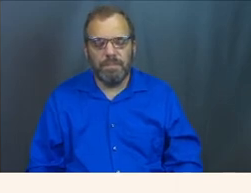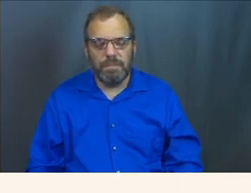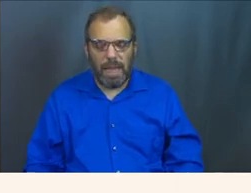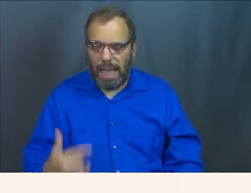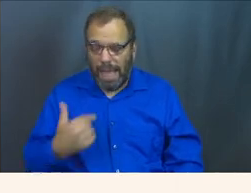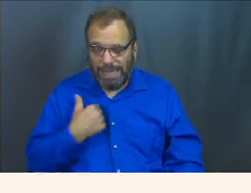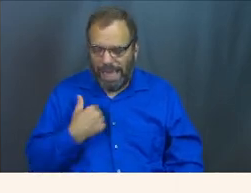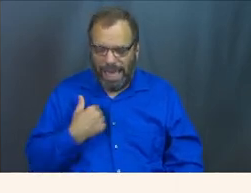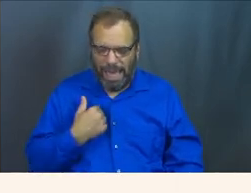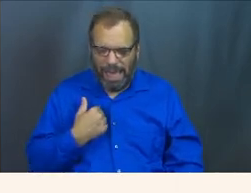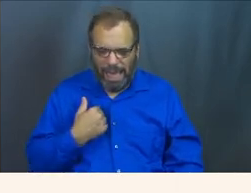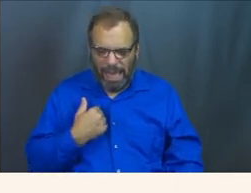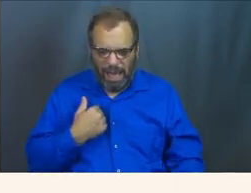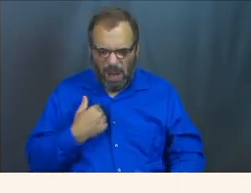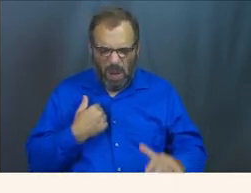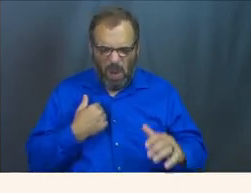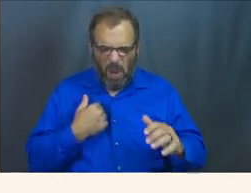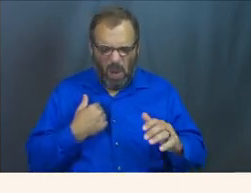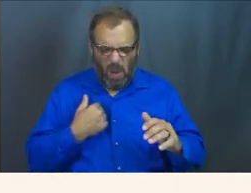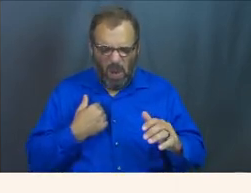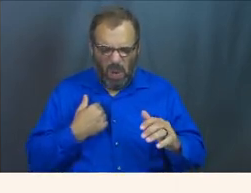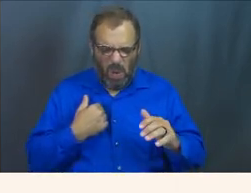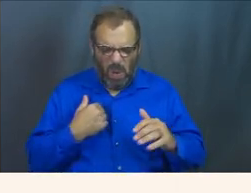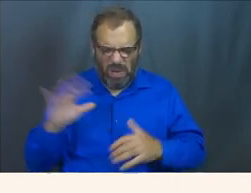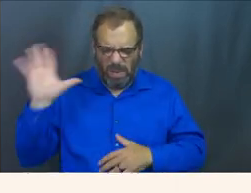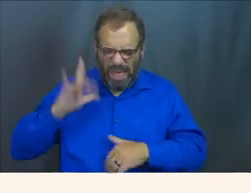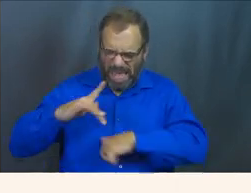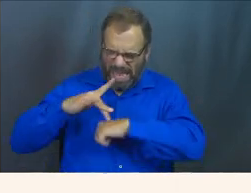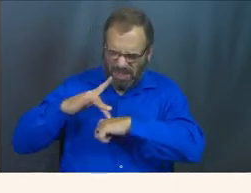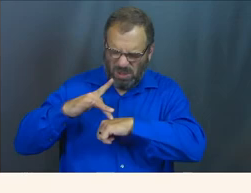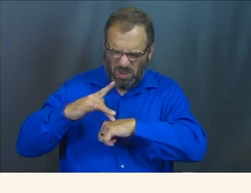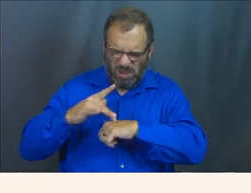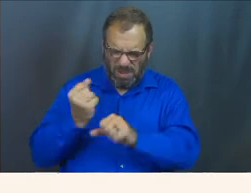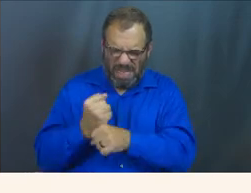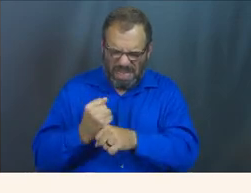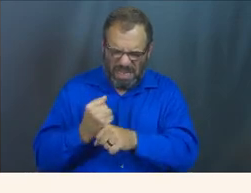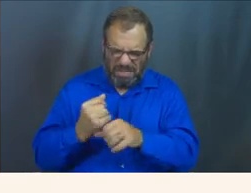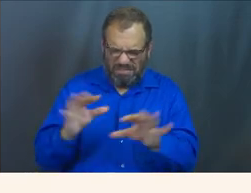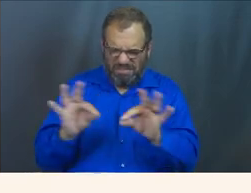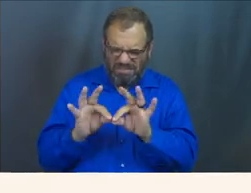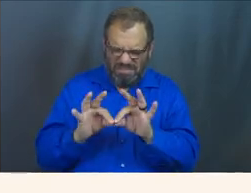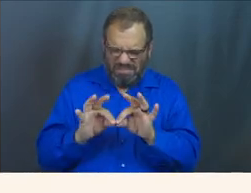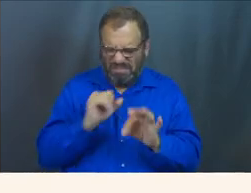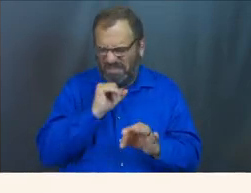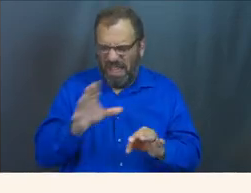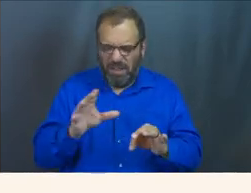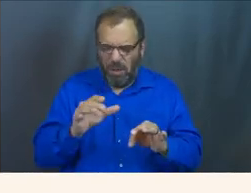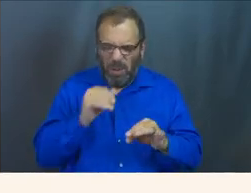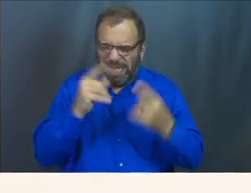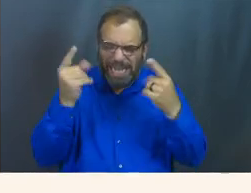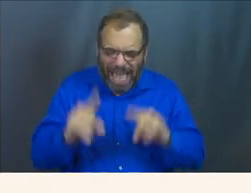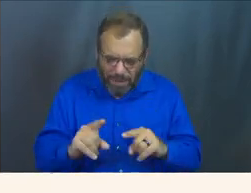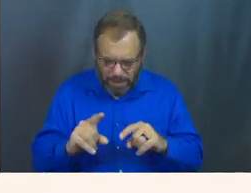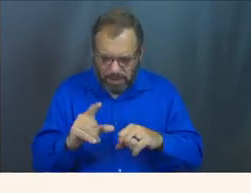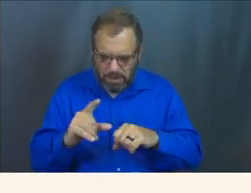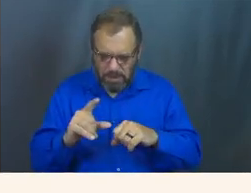And I don't mean to devalue our past or pretend like it didn't happen.